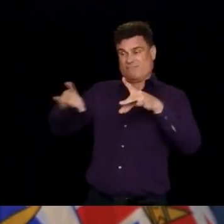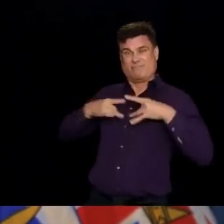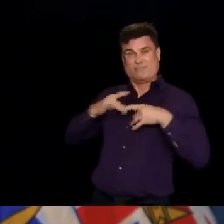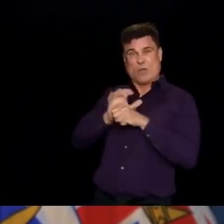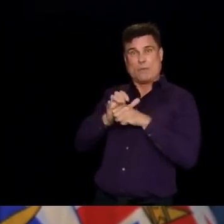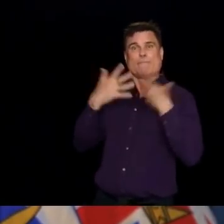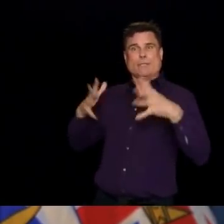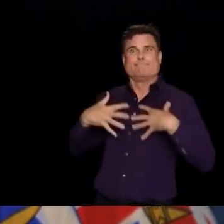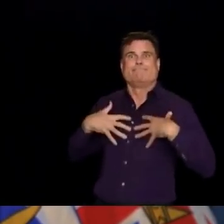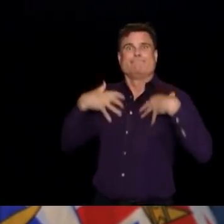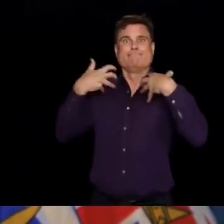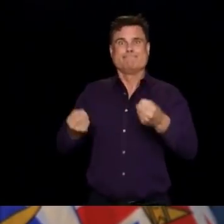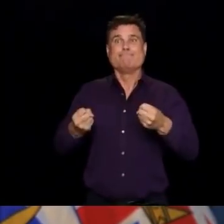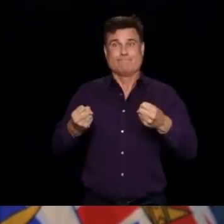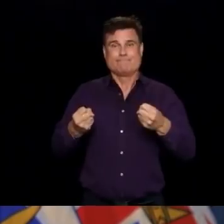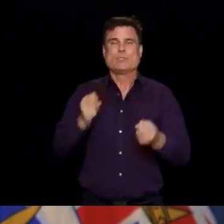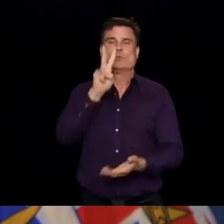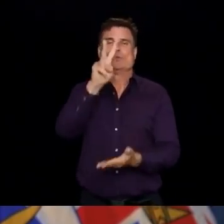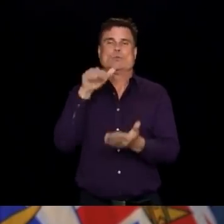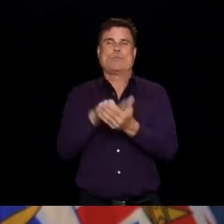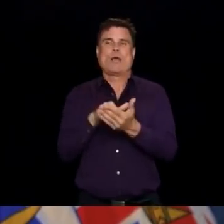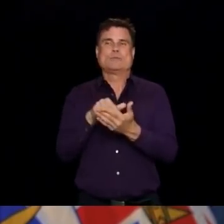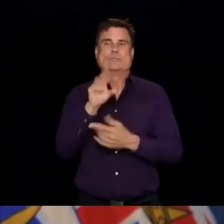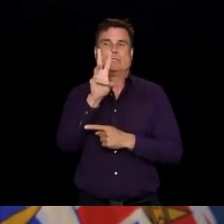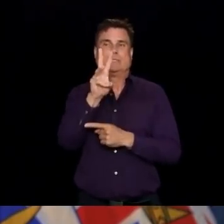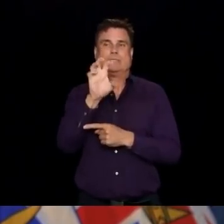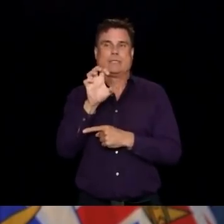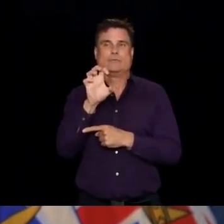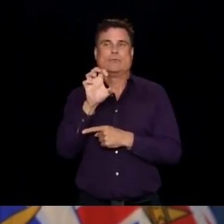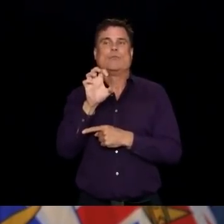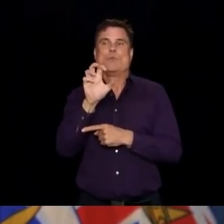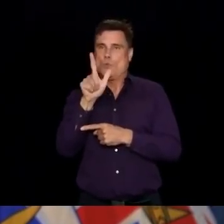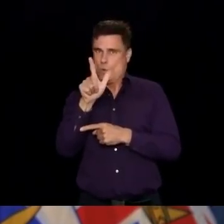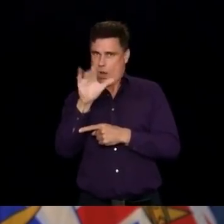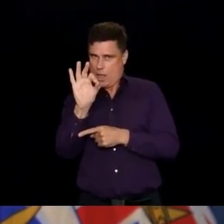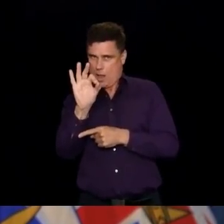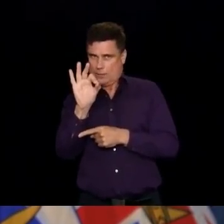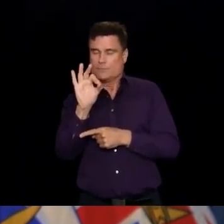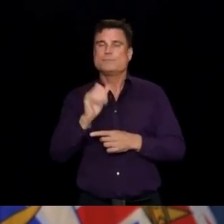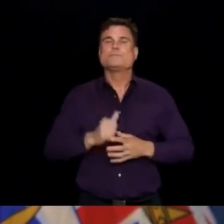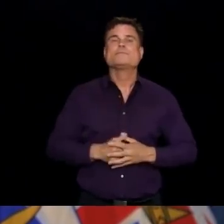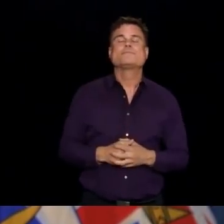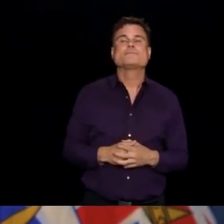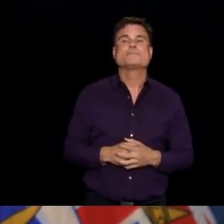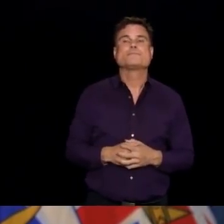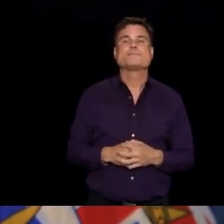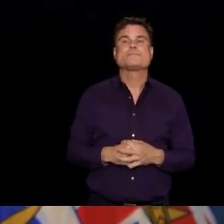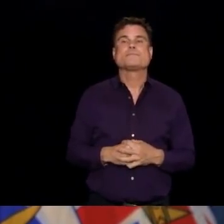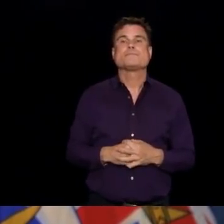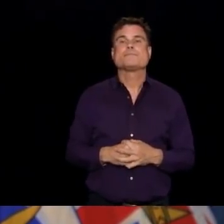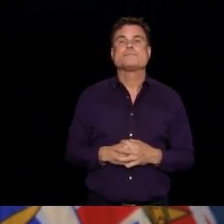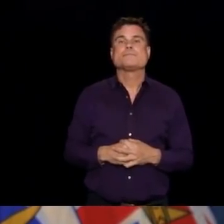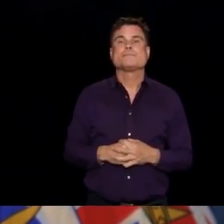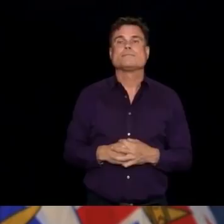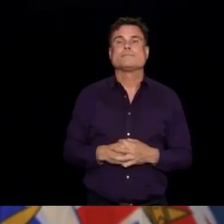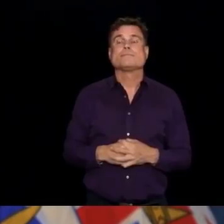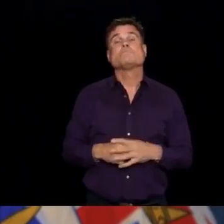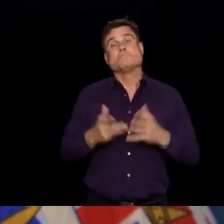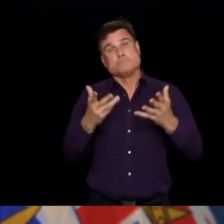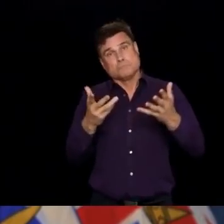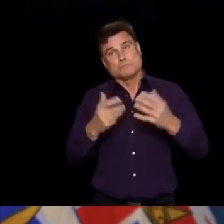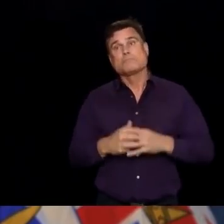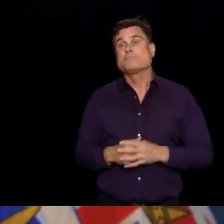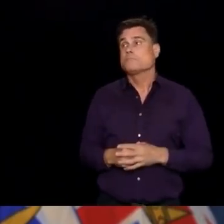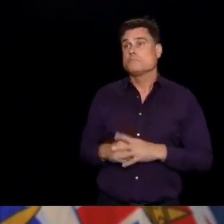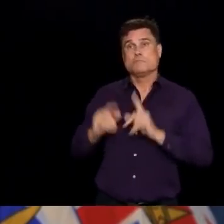As you know, over this past weekend, things have been progressing in terms of our new normal, and I know